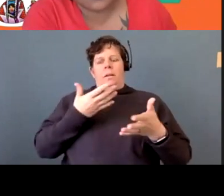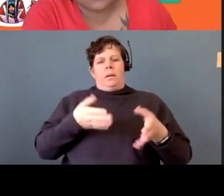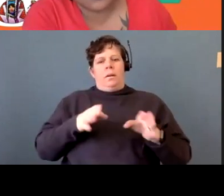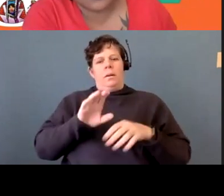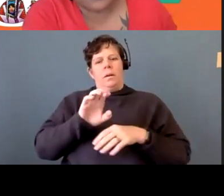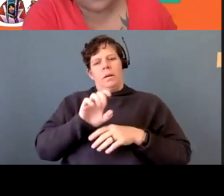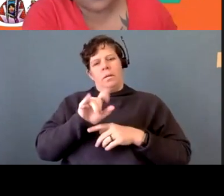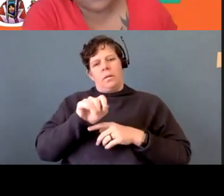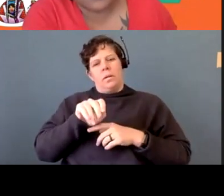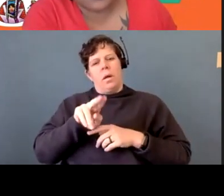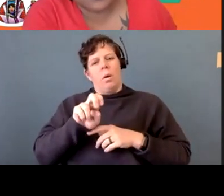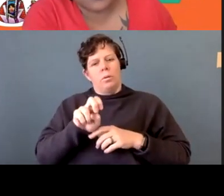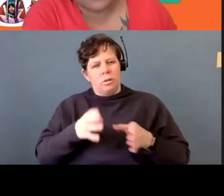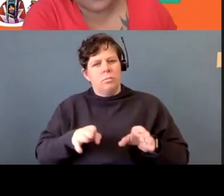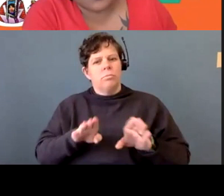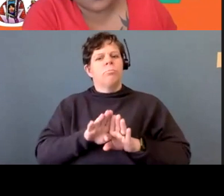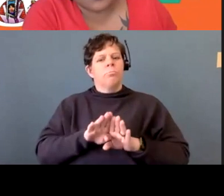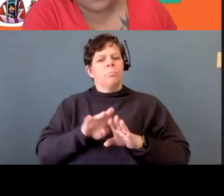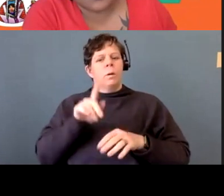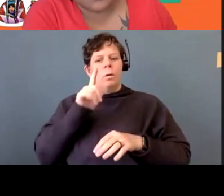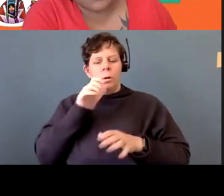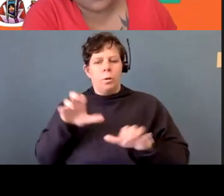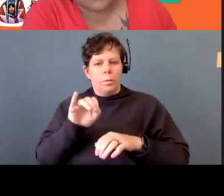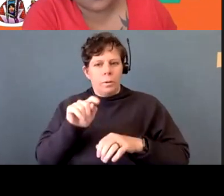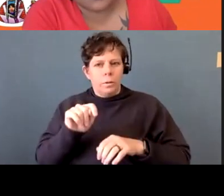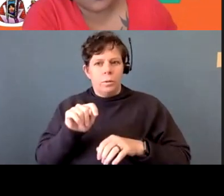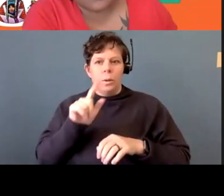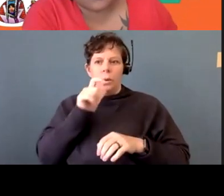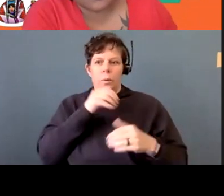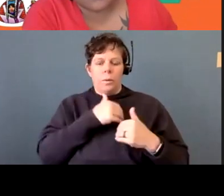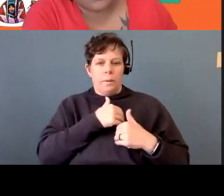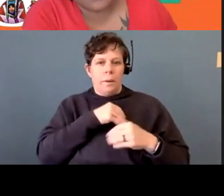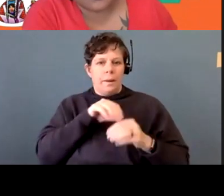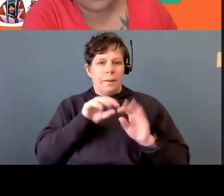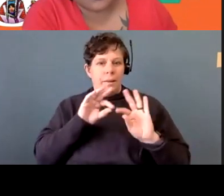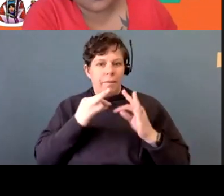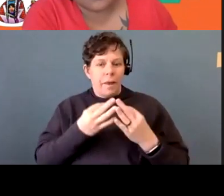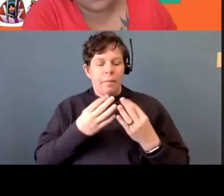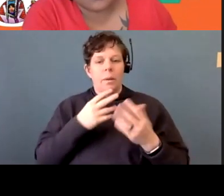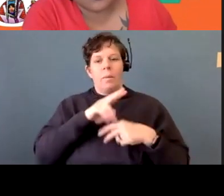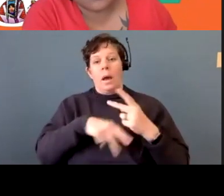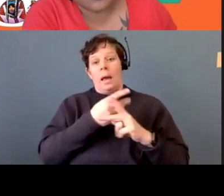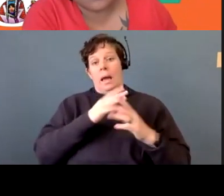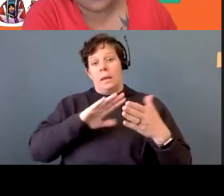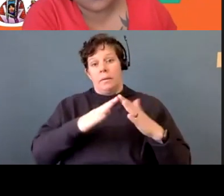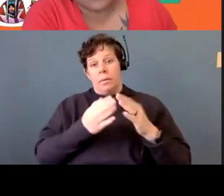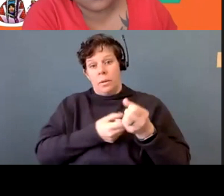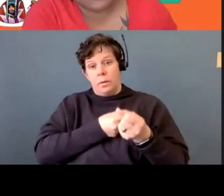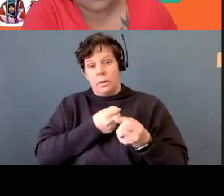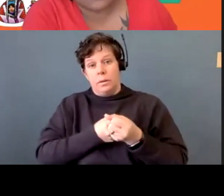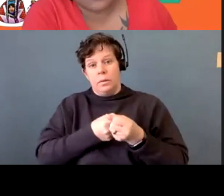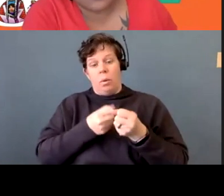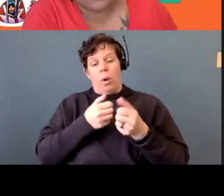how are you going to do it? Who's going to do it in the family? What kind of community support are you going to get when you're going through that process?